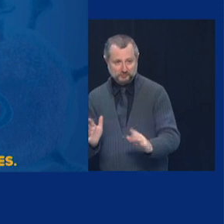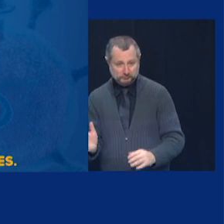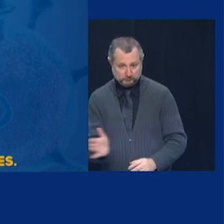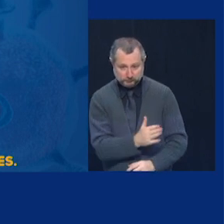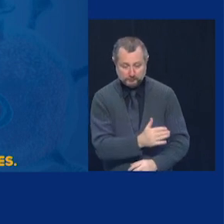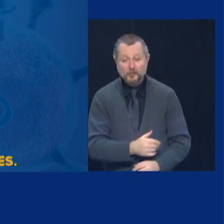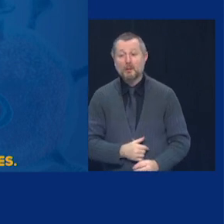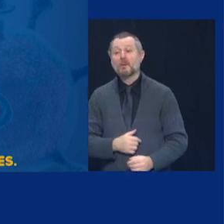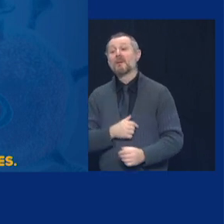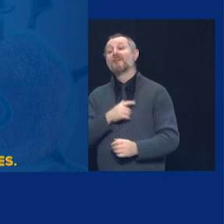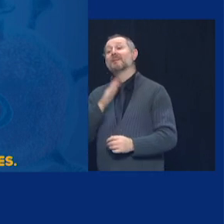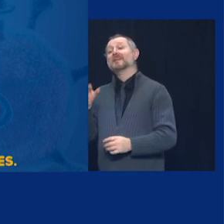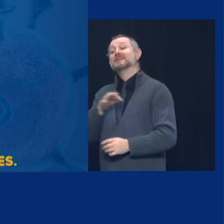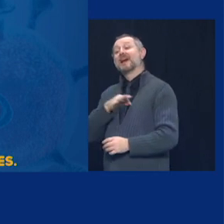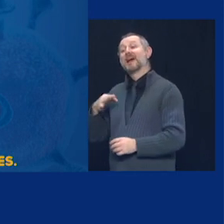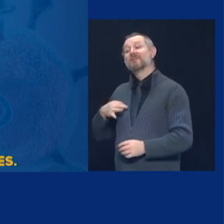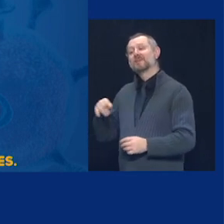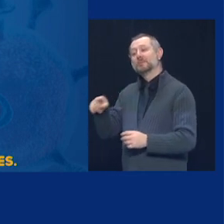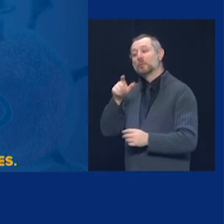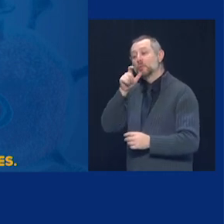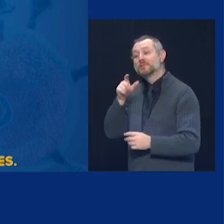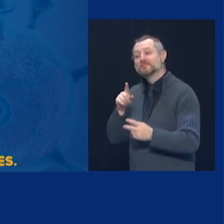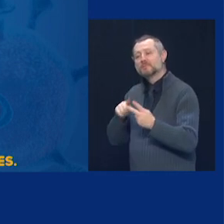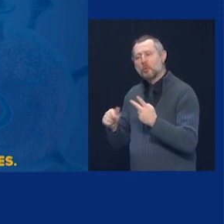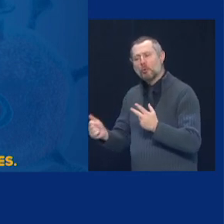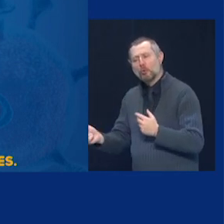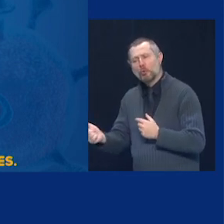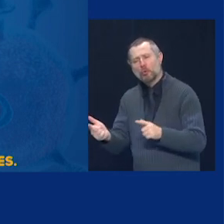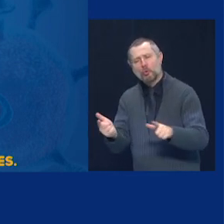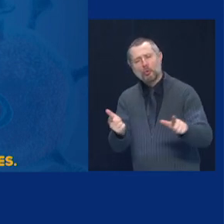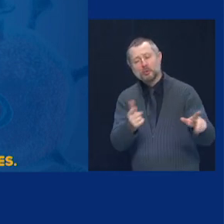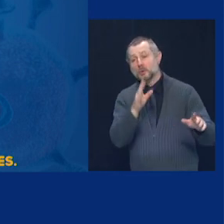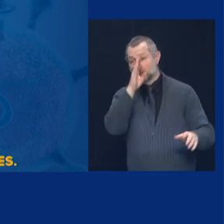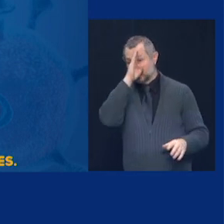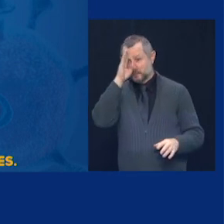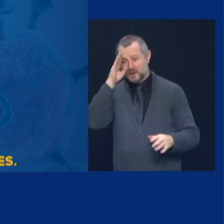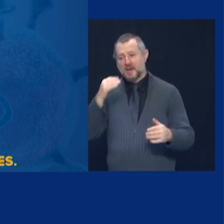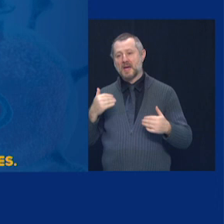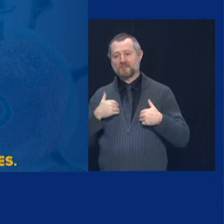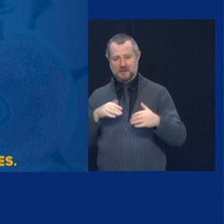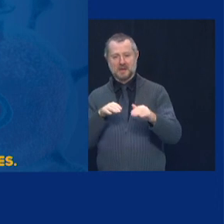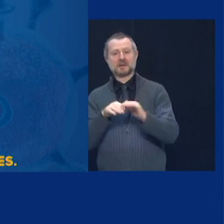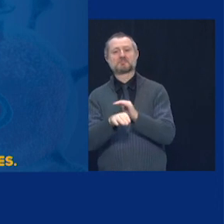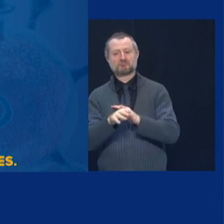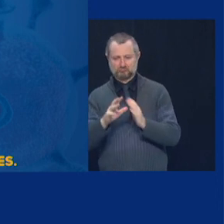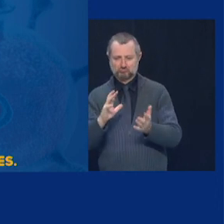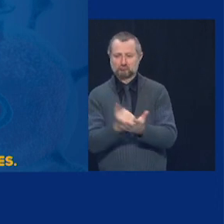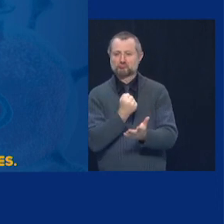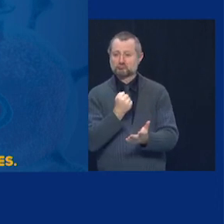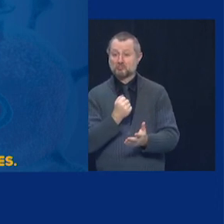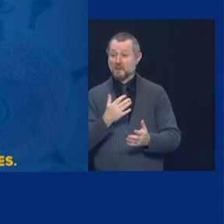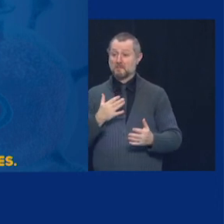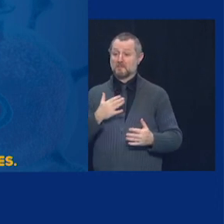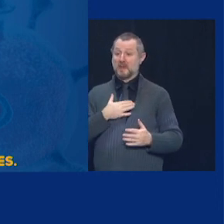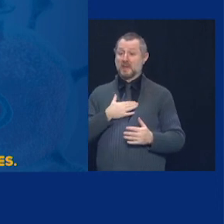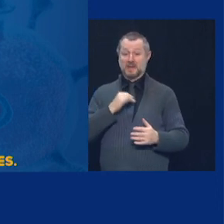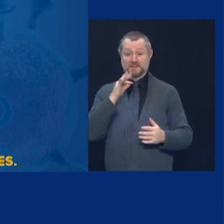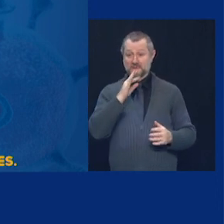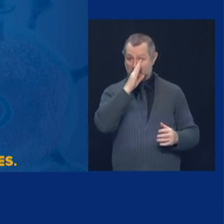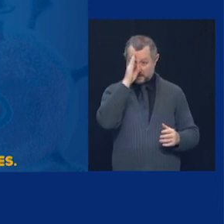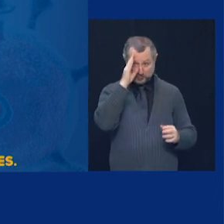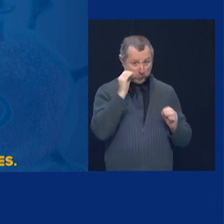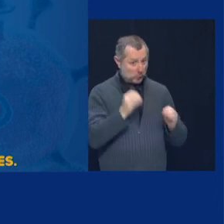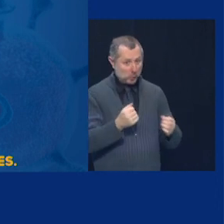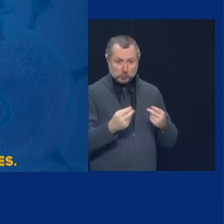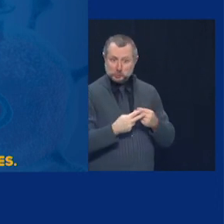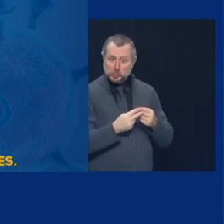hospital will have access to the allocation. Even if their hospital doesn't have this cold storage